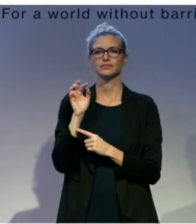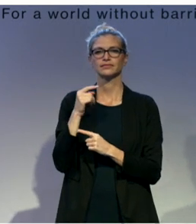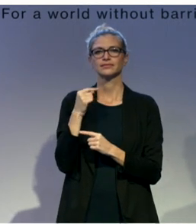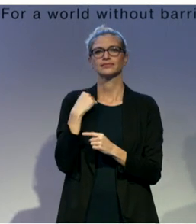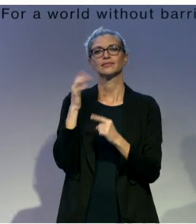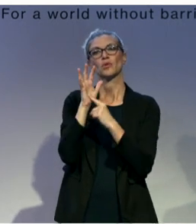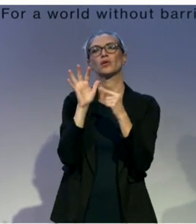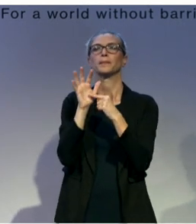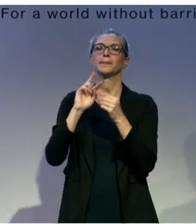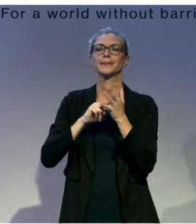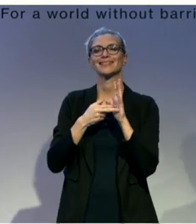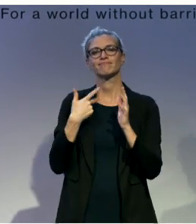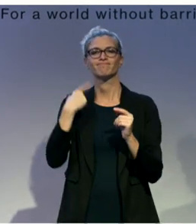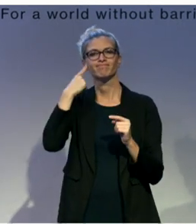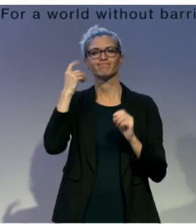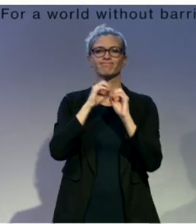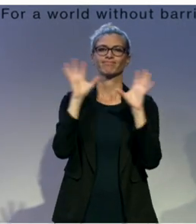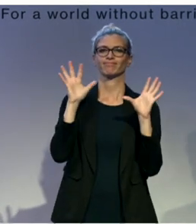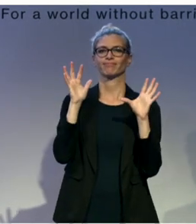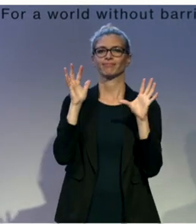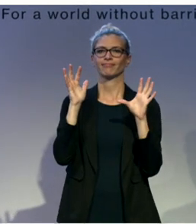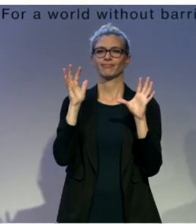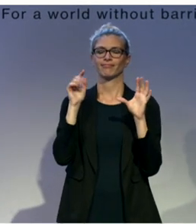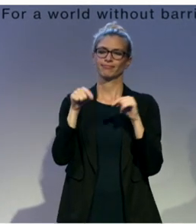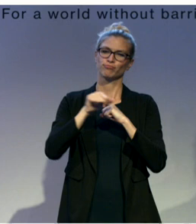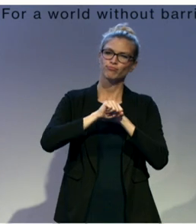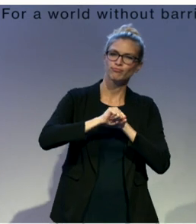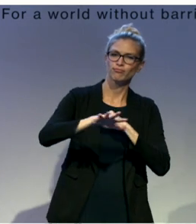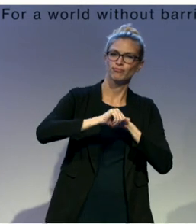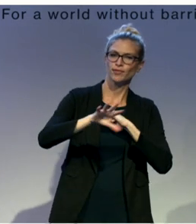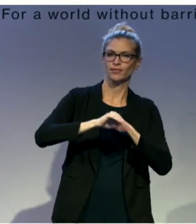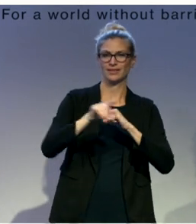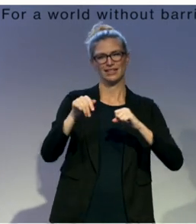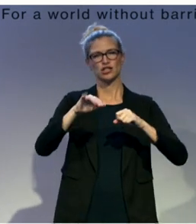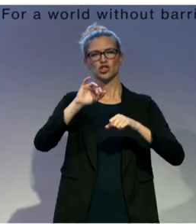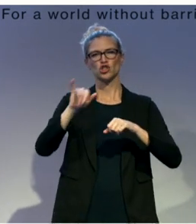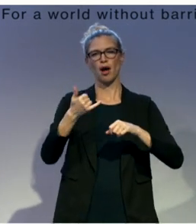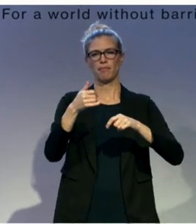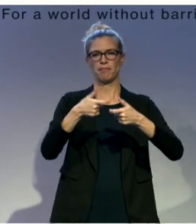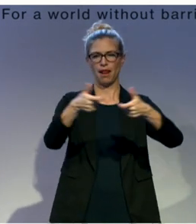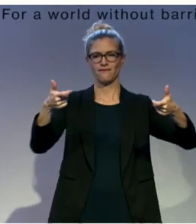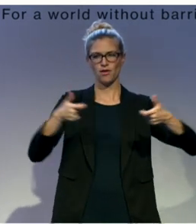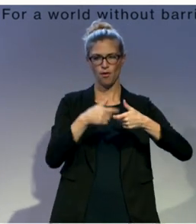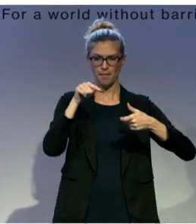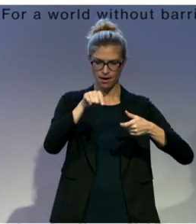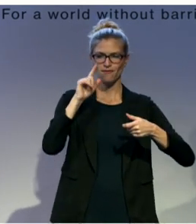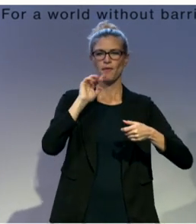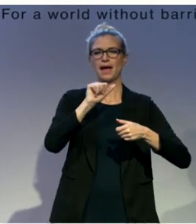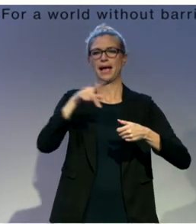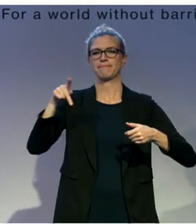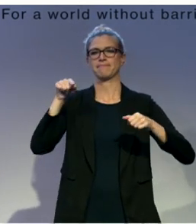recruiting platform, recruitment platform for deaf people to find work through the app, as well as potentially